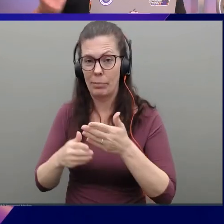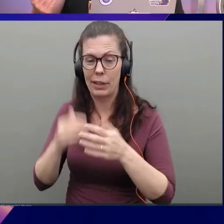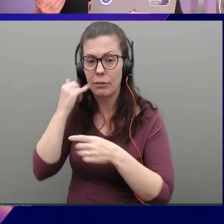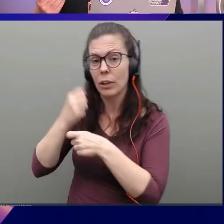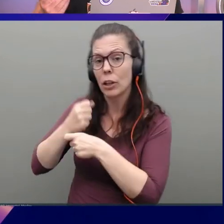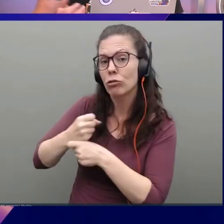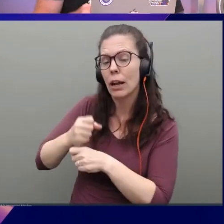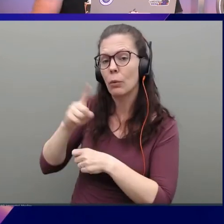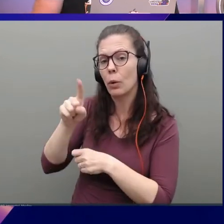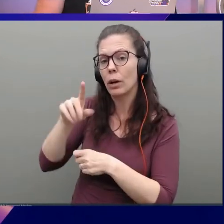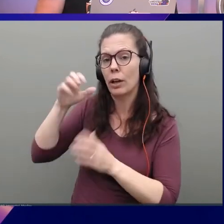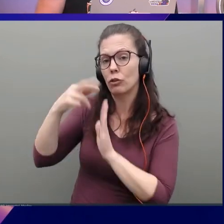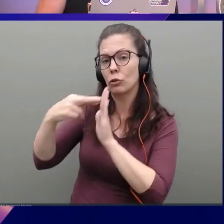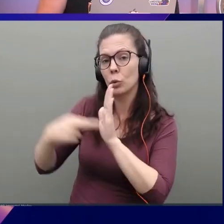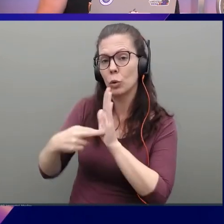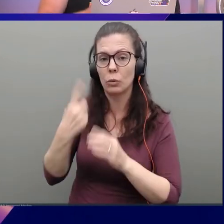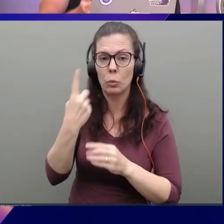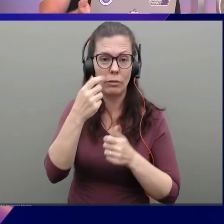each segment, I could do that too.